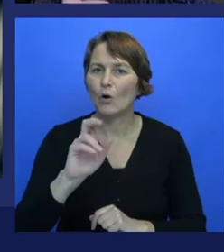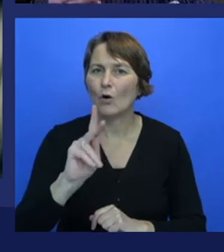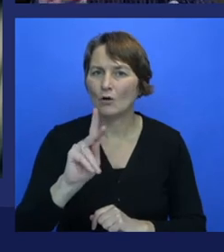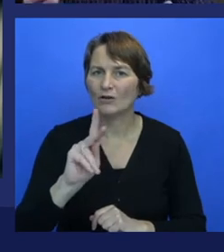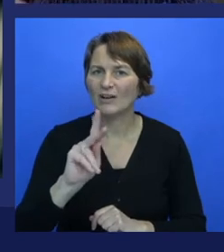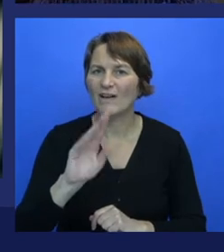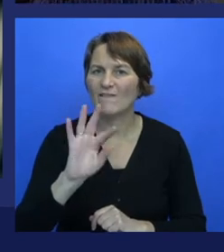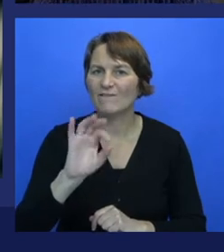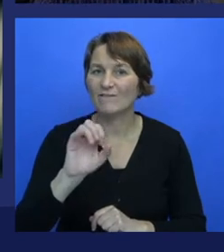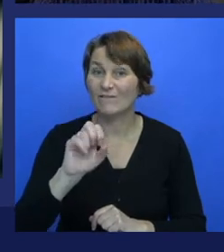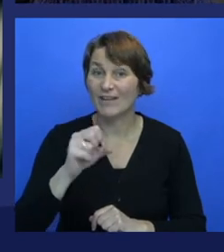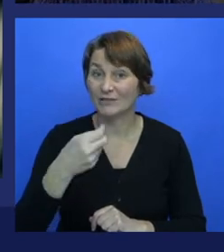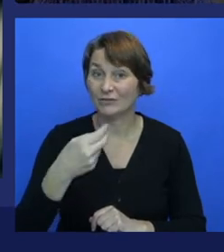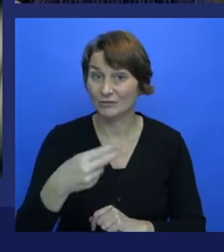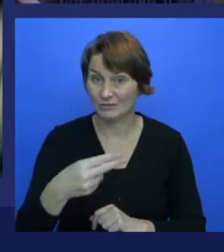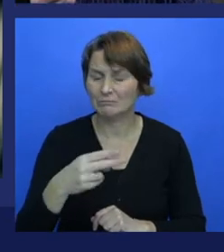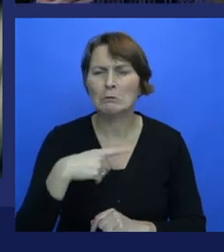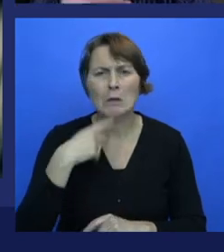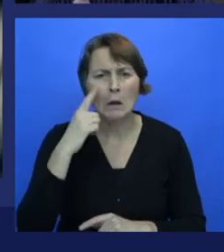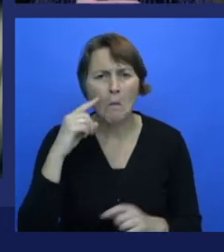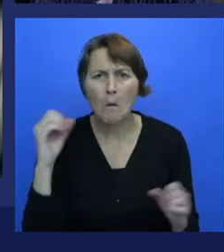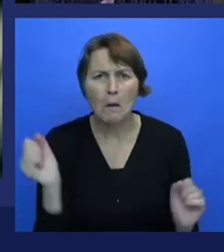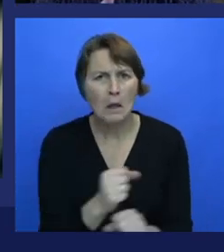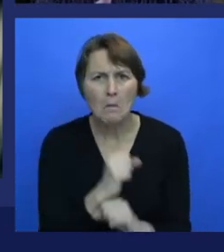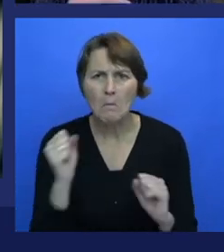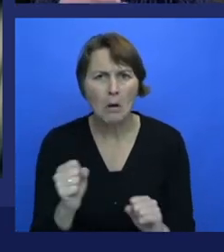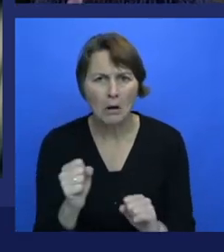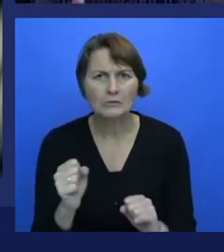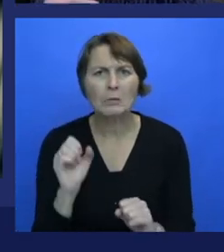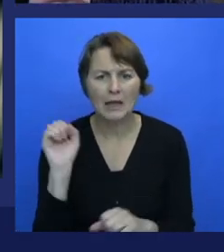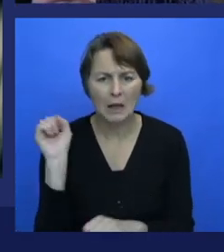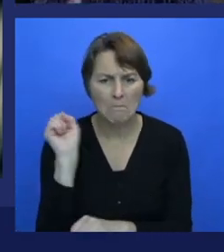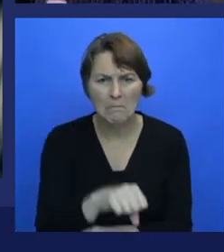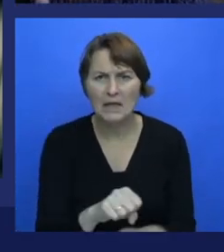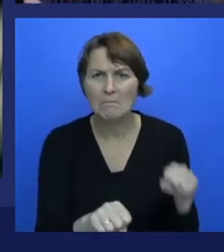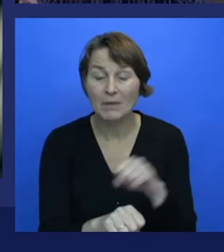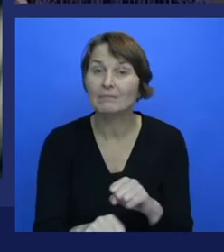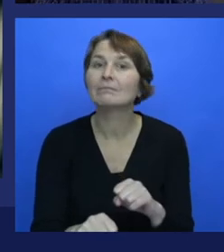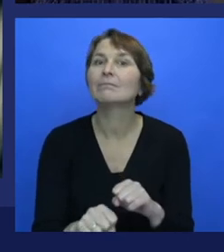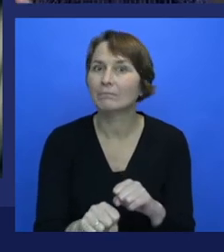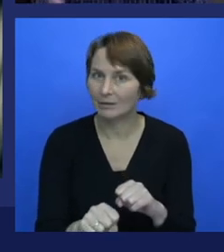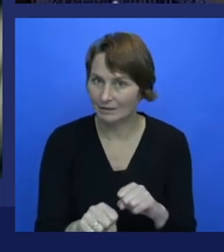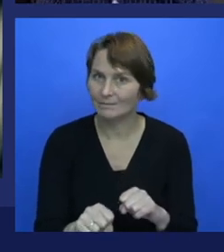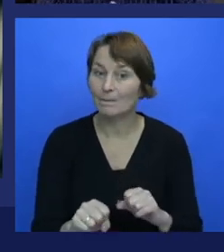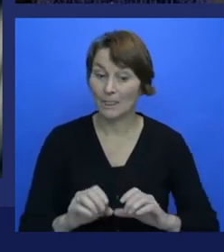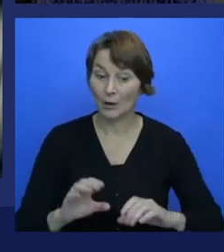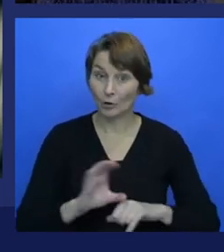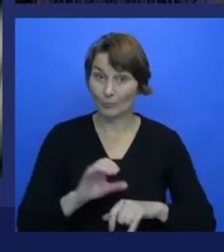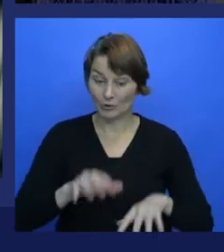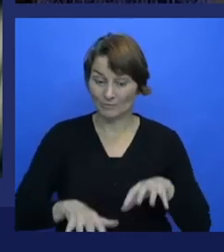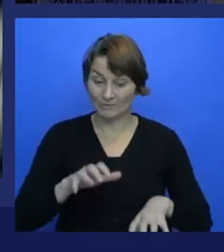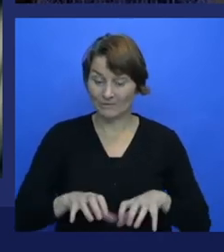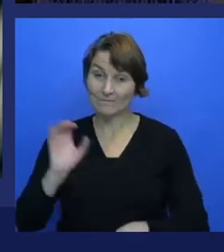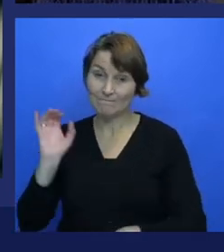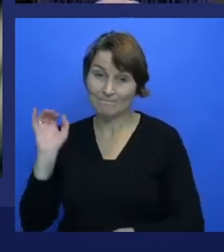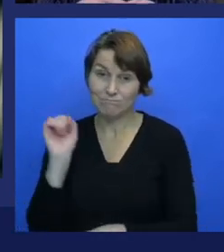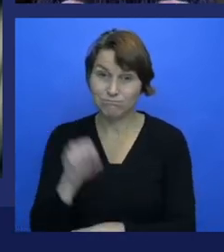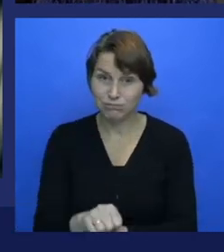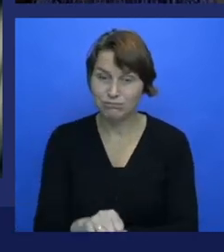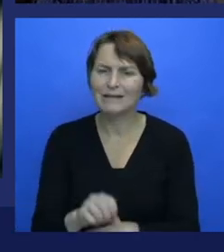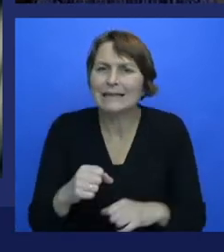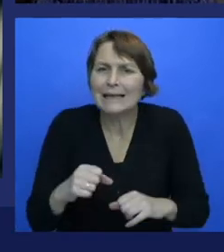resources required to run the model to beat the best digital chess players was